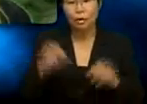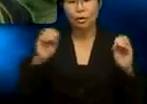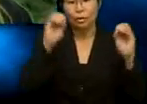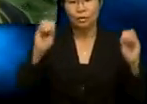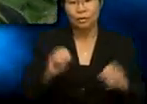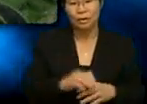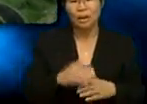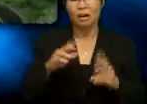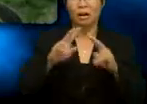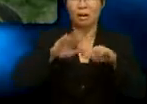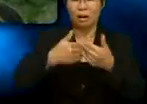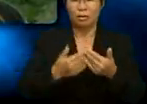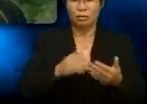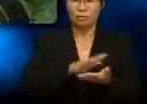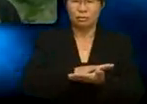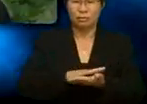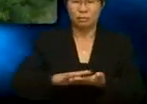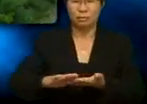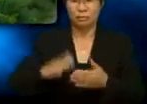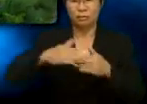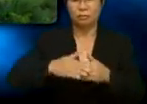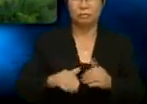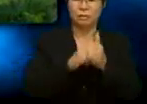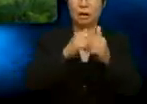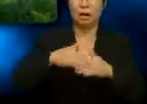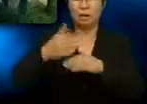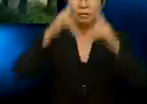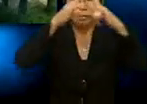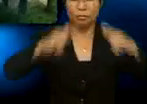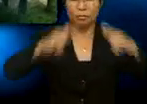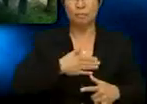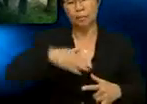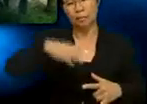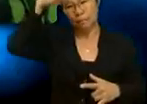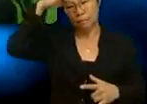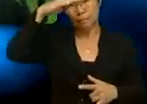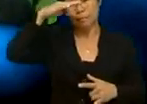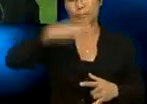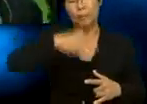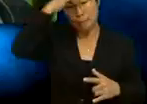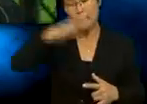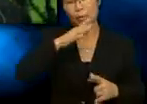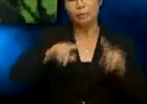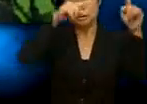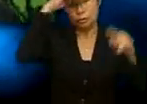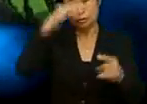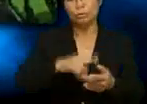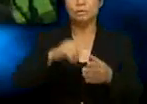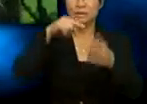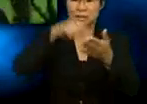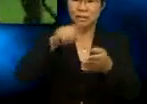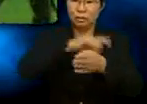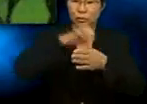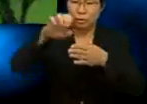Could I get a lift from my dad after the camp? My parents will be in Johor Bahru that weekend. Of course. Thanks, Sue. I appreciate your help.